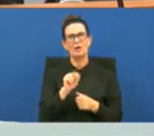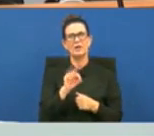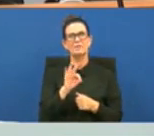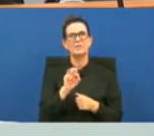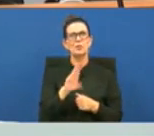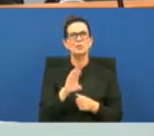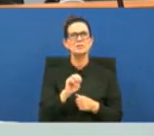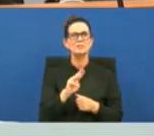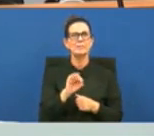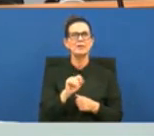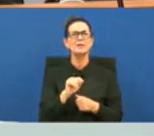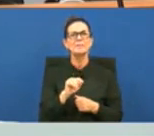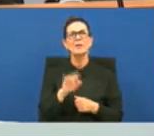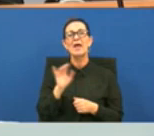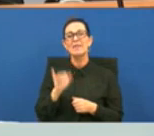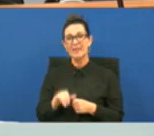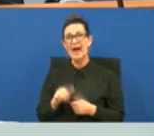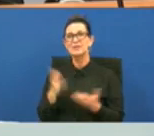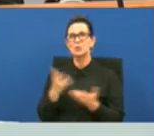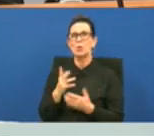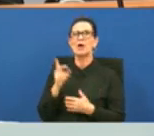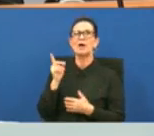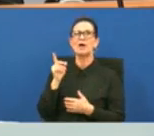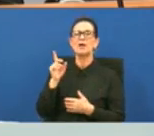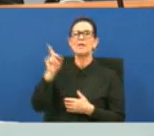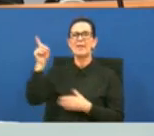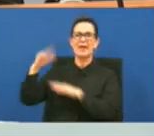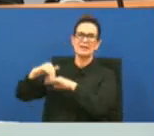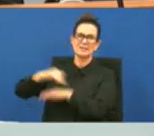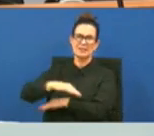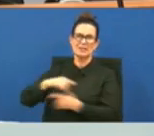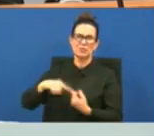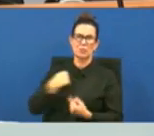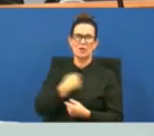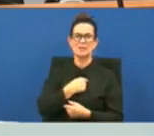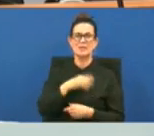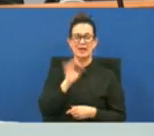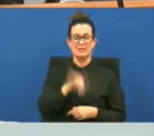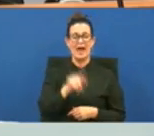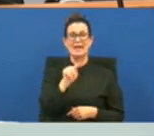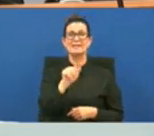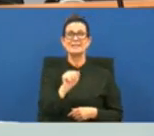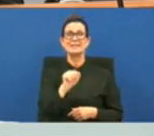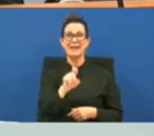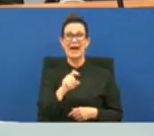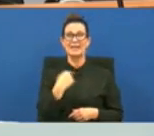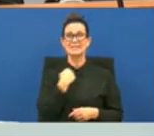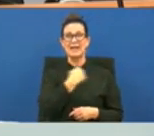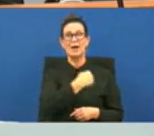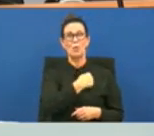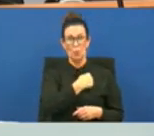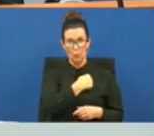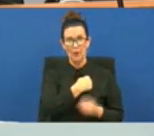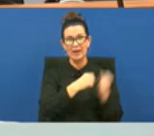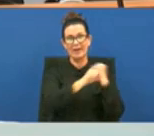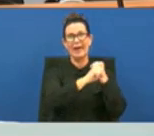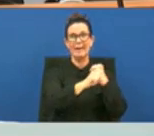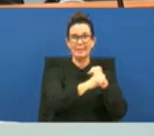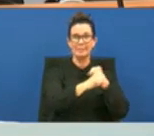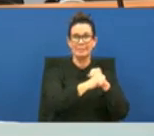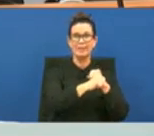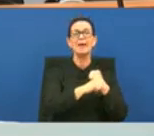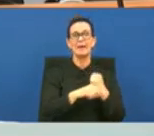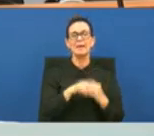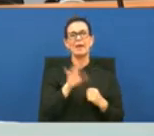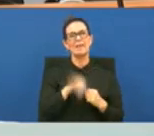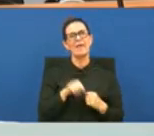that was a model that this tax was campaigned upon however in no time was